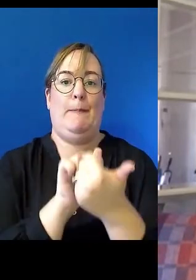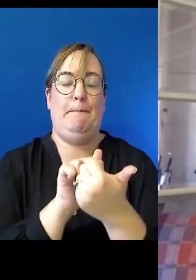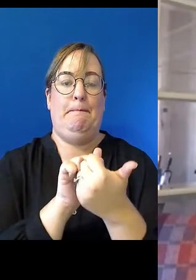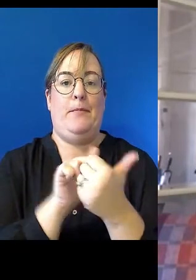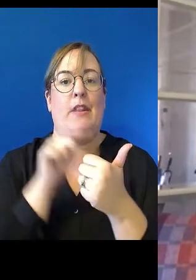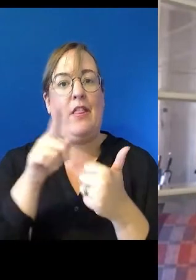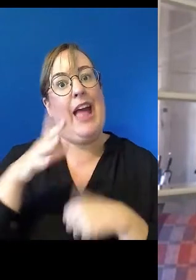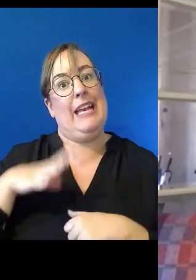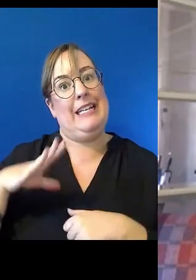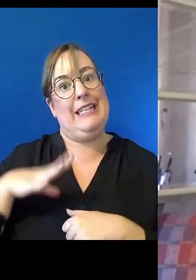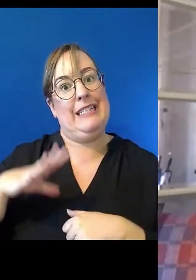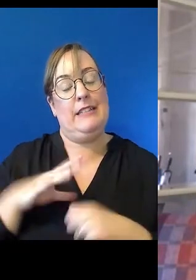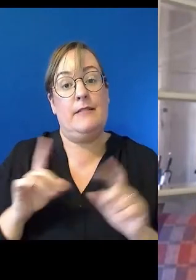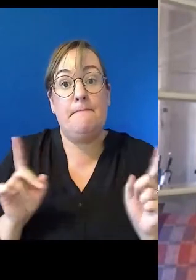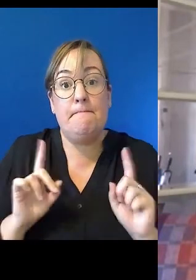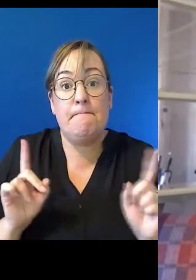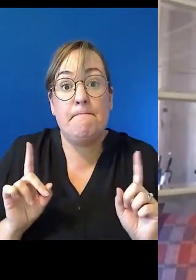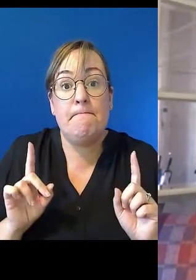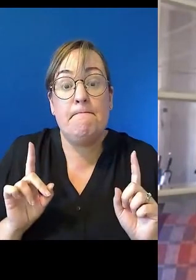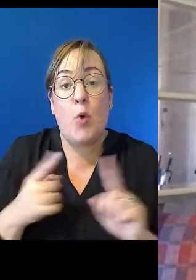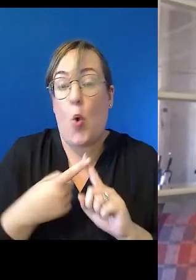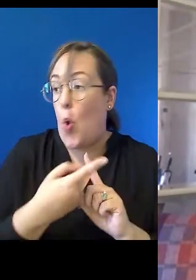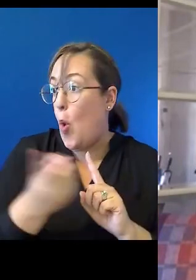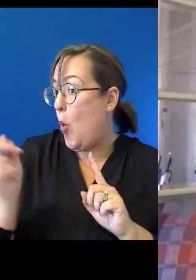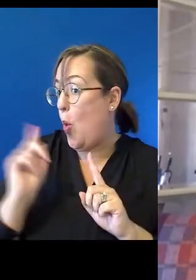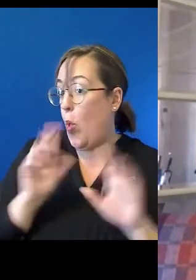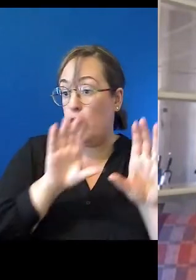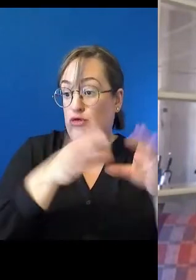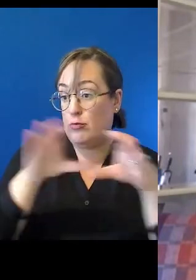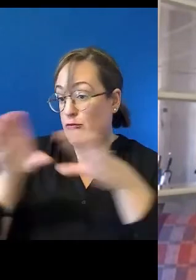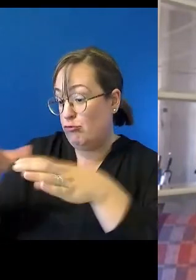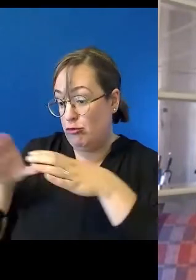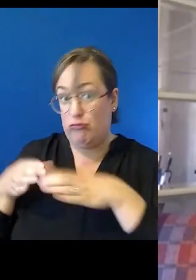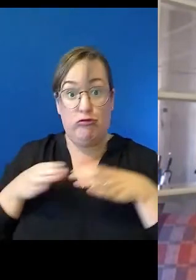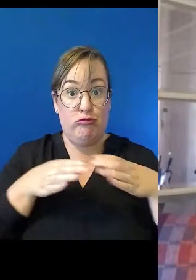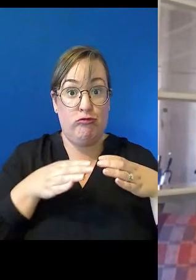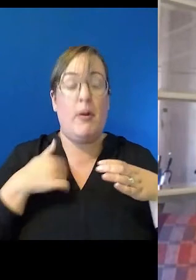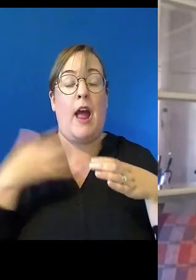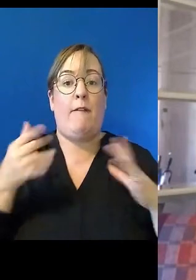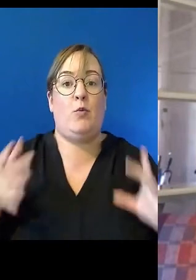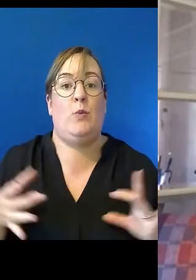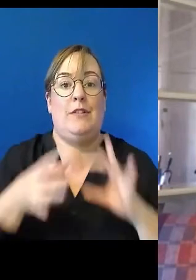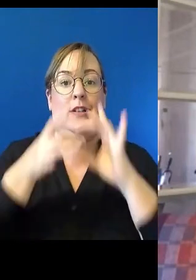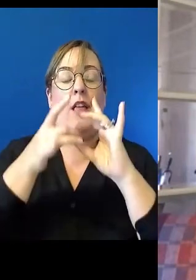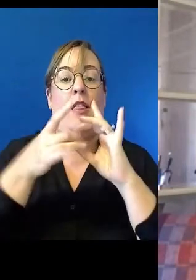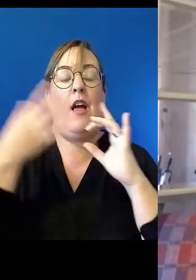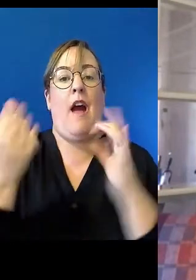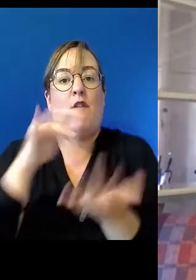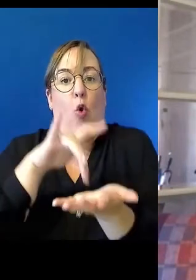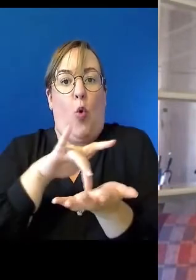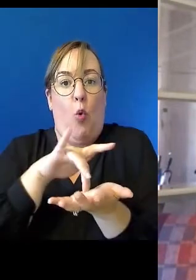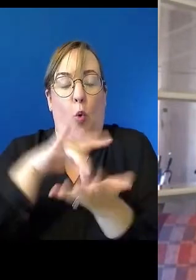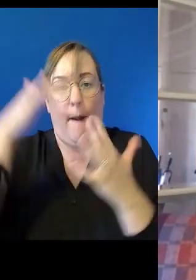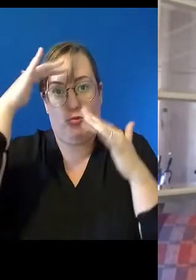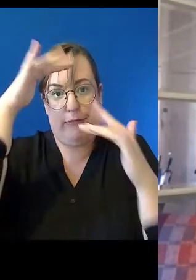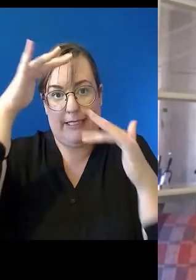require, you know, all parties to, to, to, come together and get some really core principles established